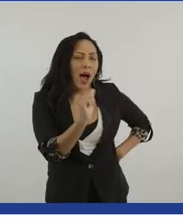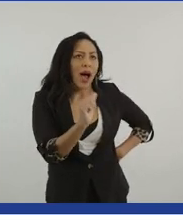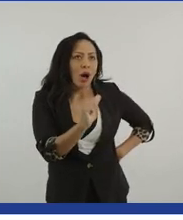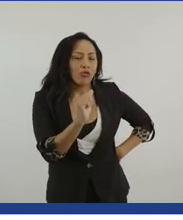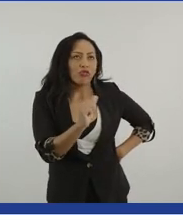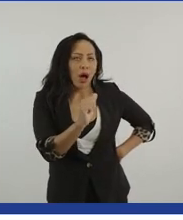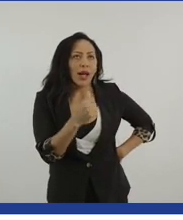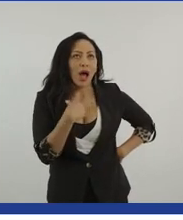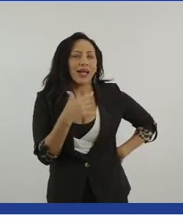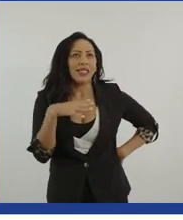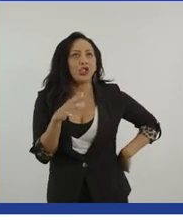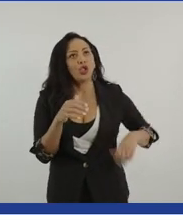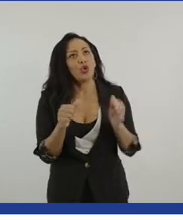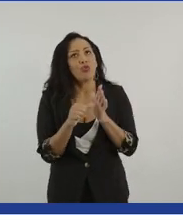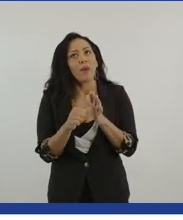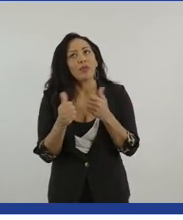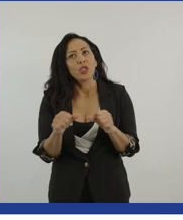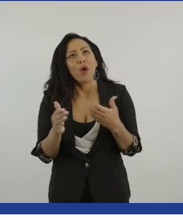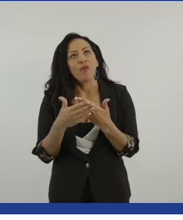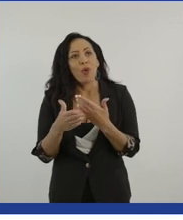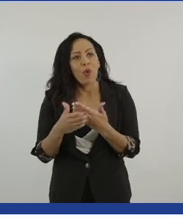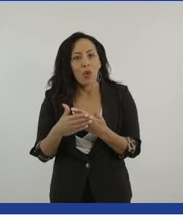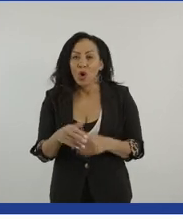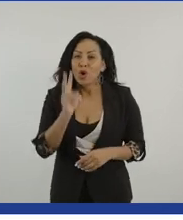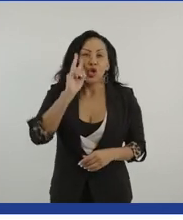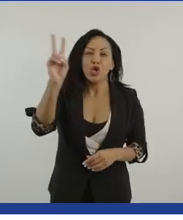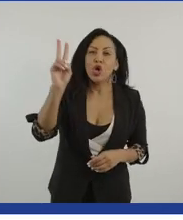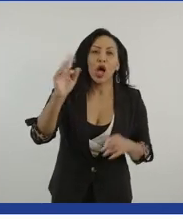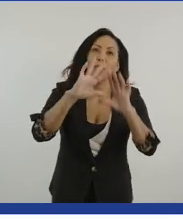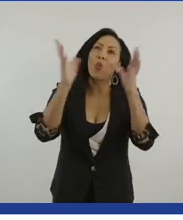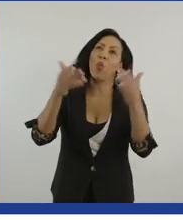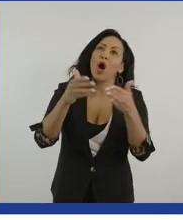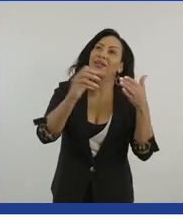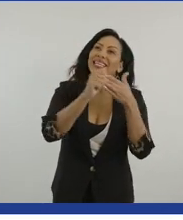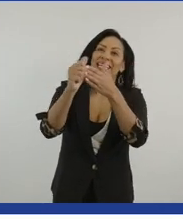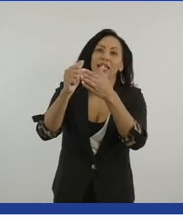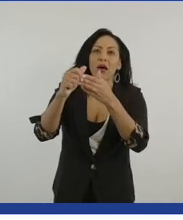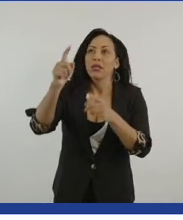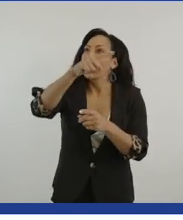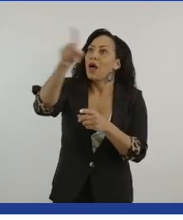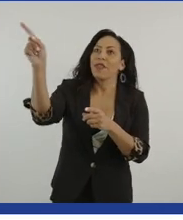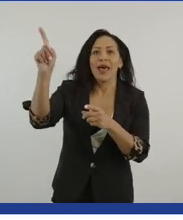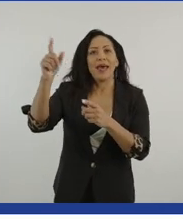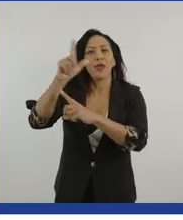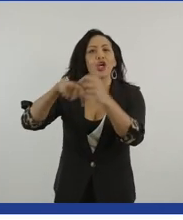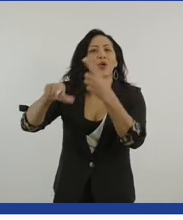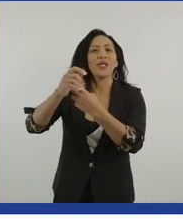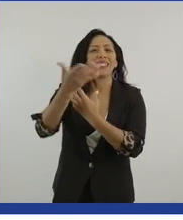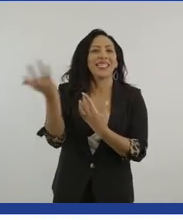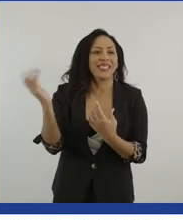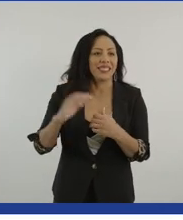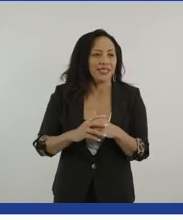to problem solve. You look at all the, the world leaders that are successful in, in the community. They've, they've also,